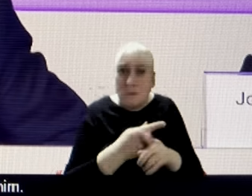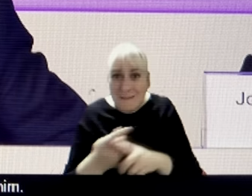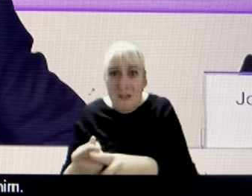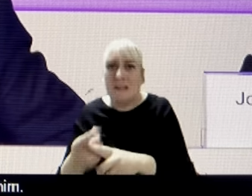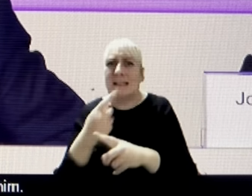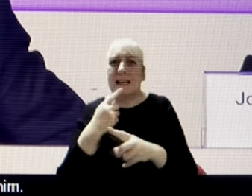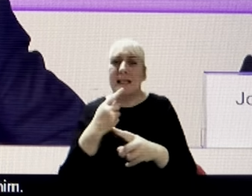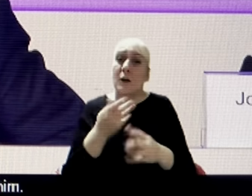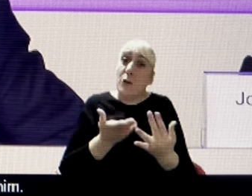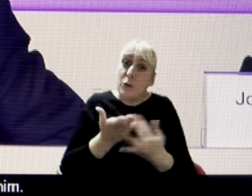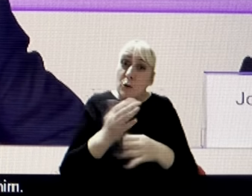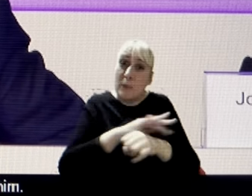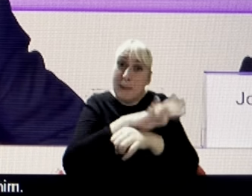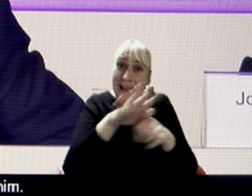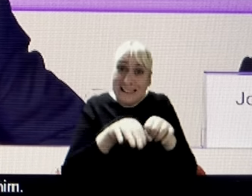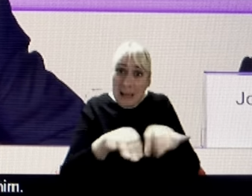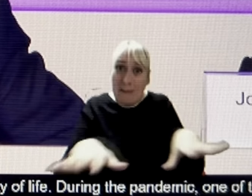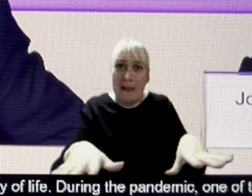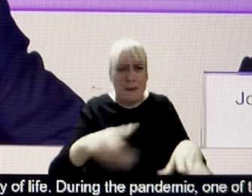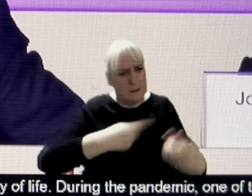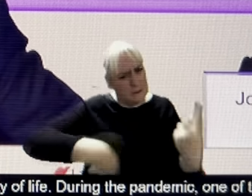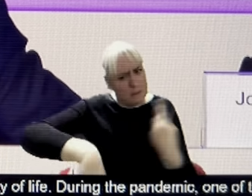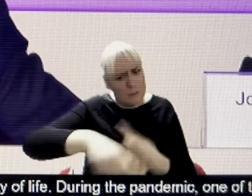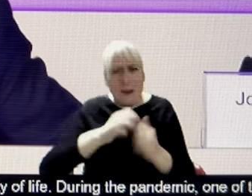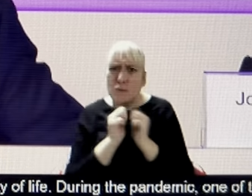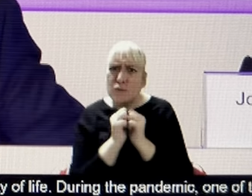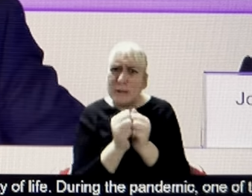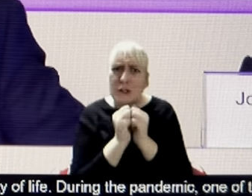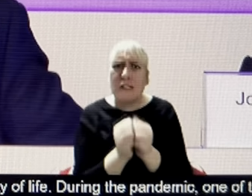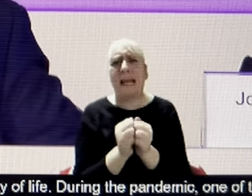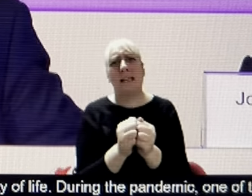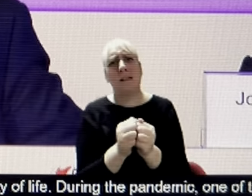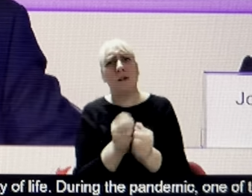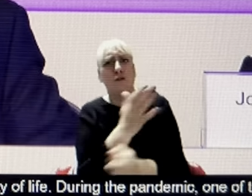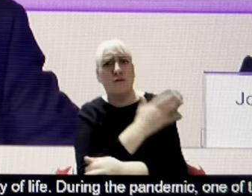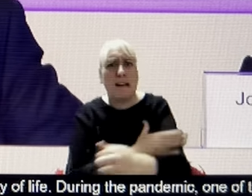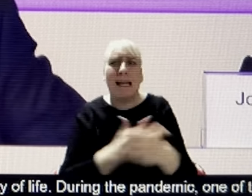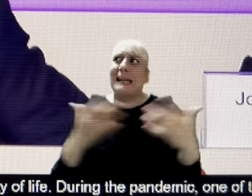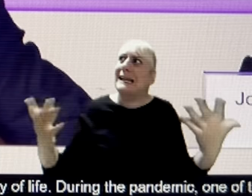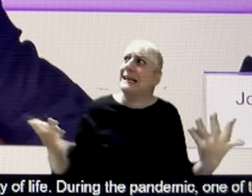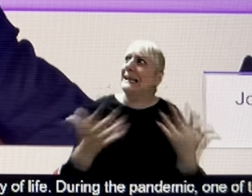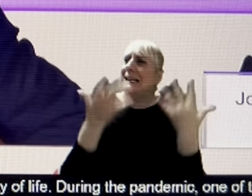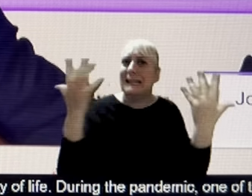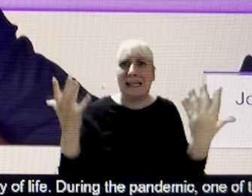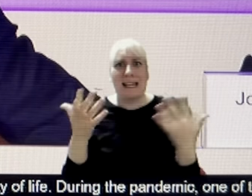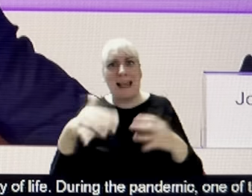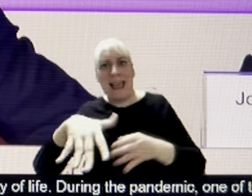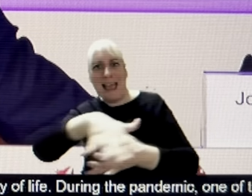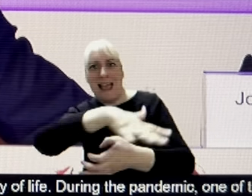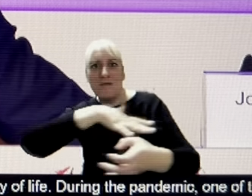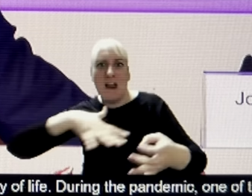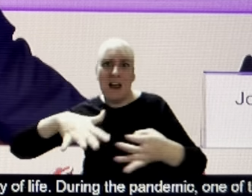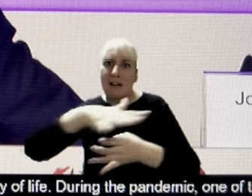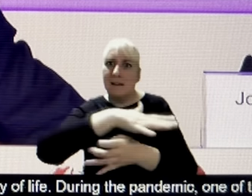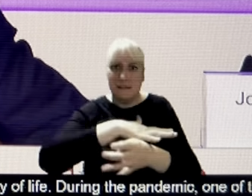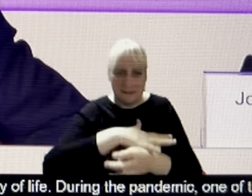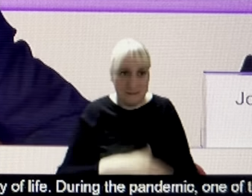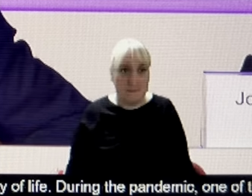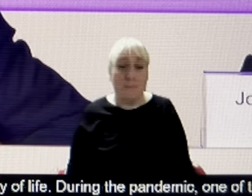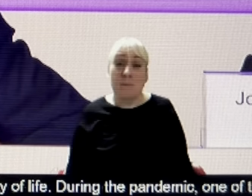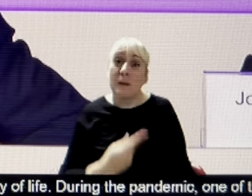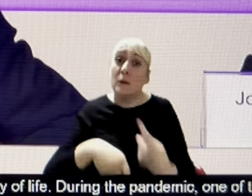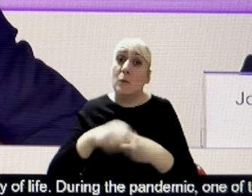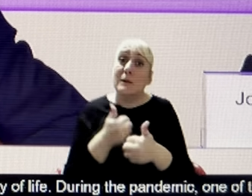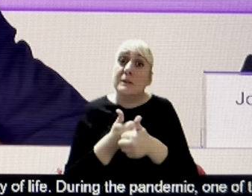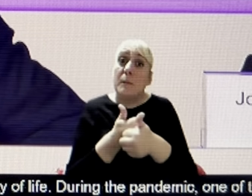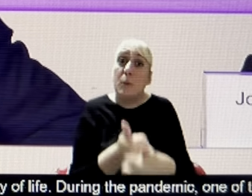importance of, you know, good quality green spaces as well. So from City Hall, what we're doing is supporting communities greening their